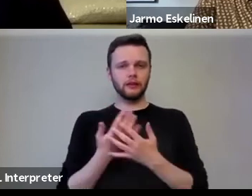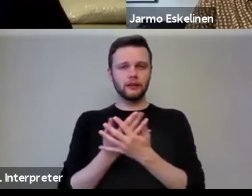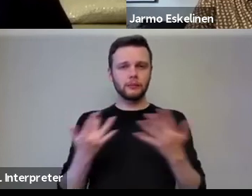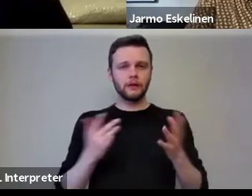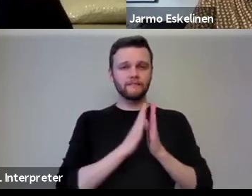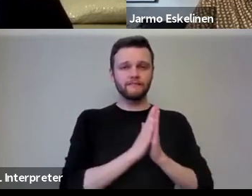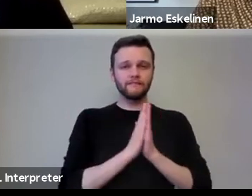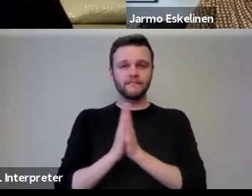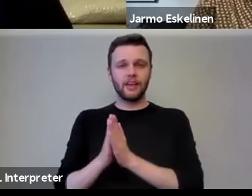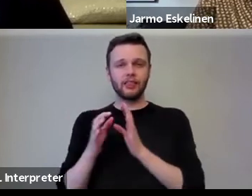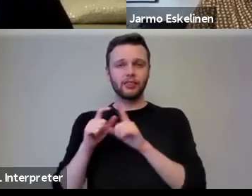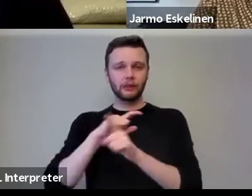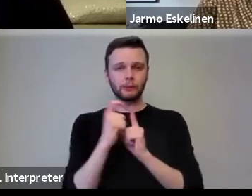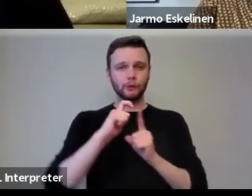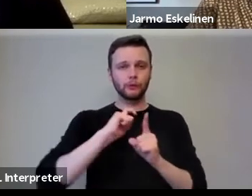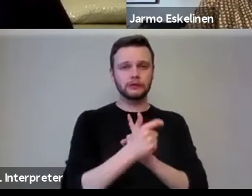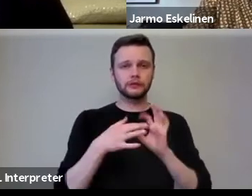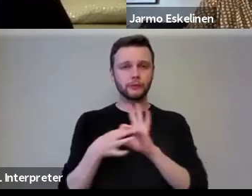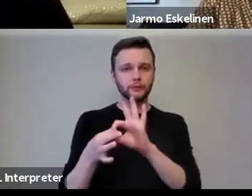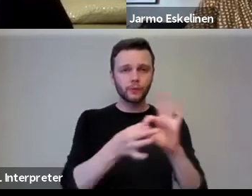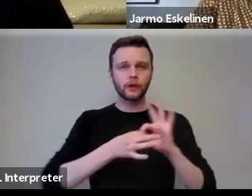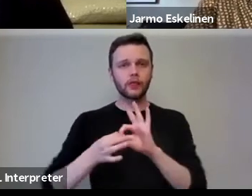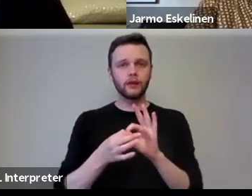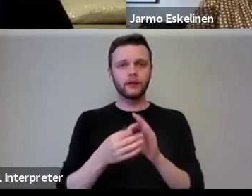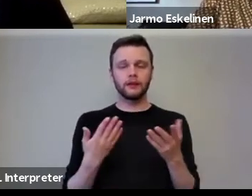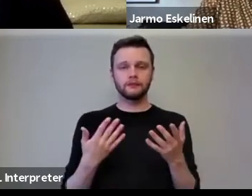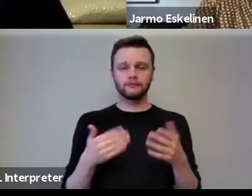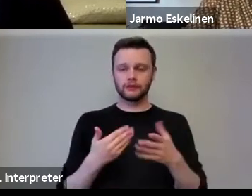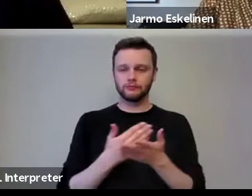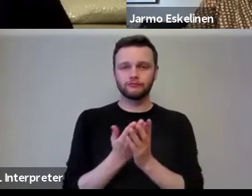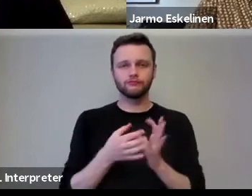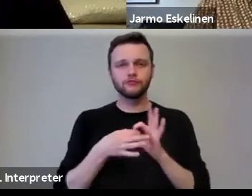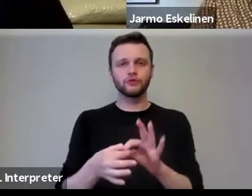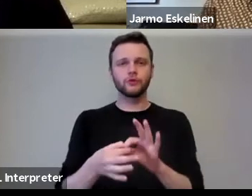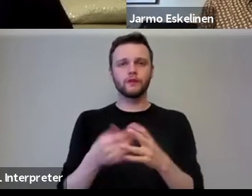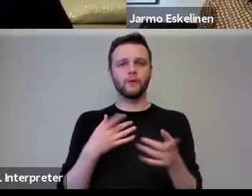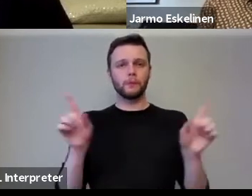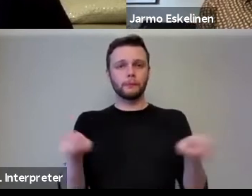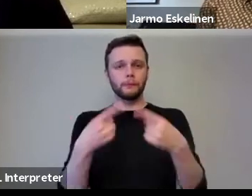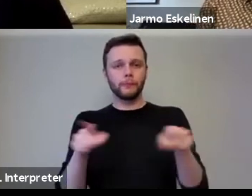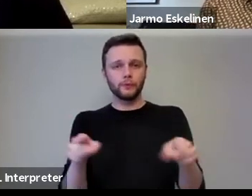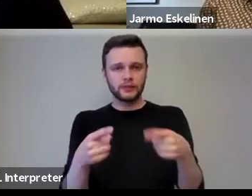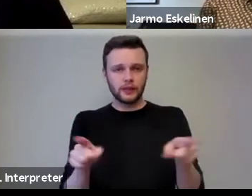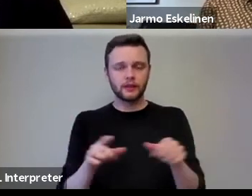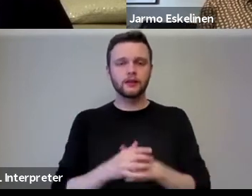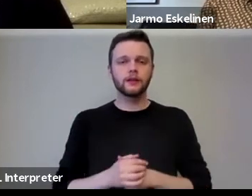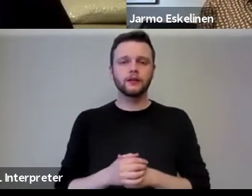communities came together, um, in a joint venture in terms of music and kind of, um,